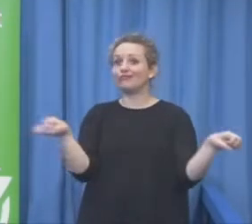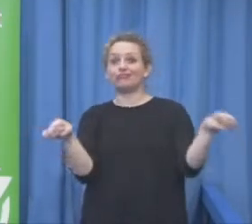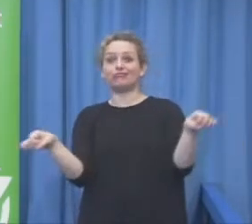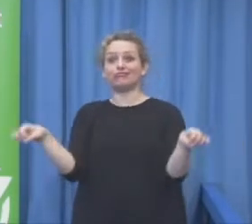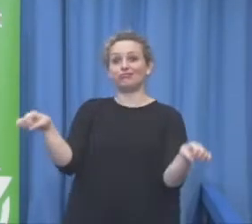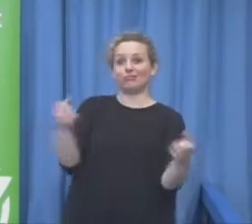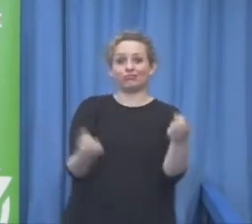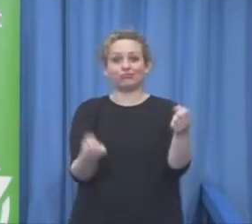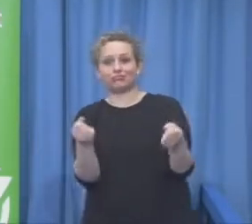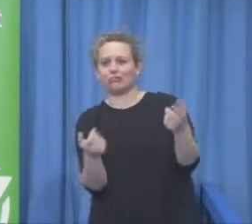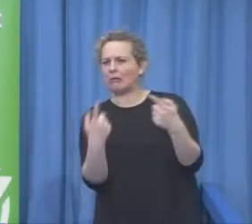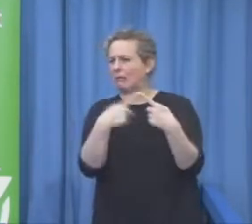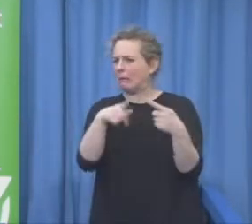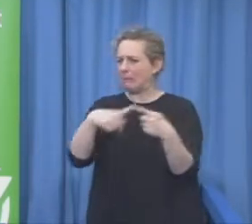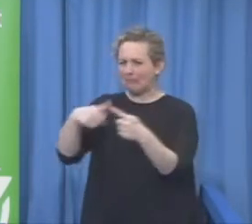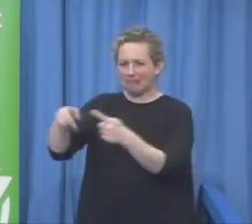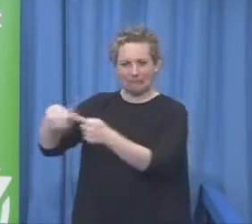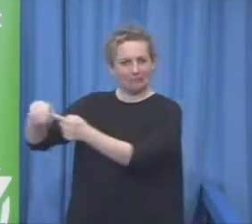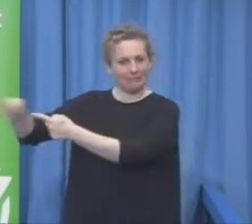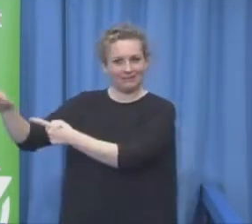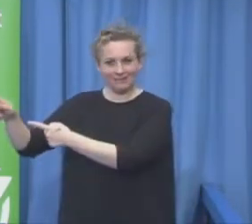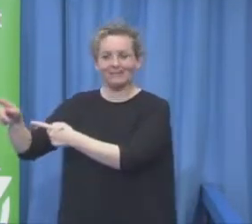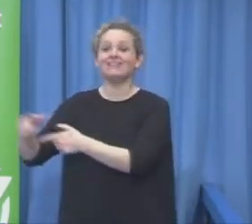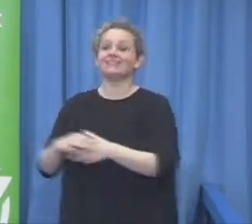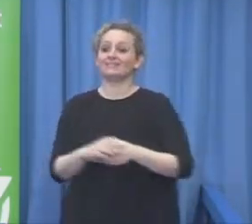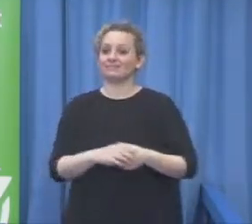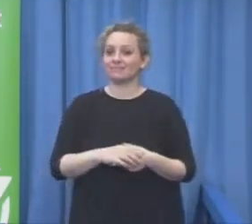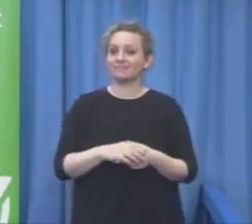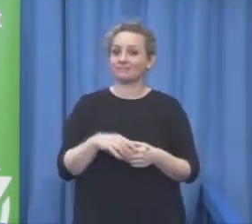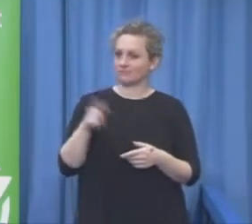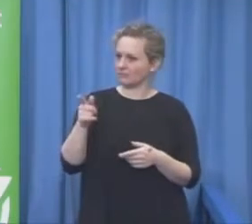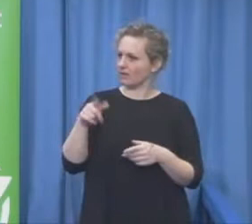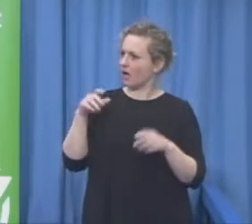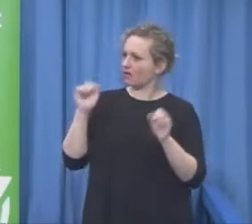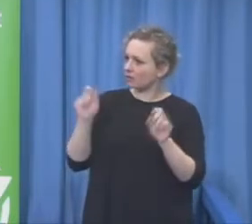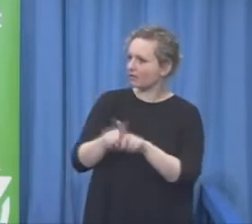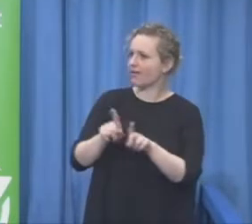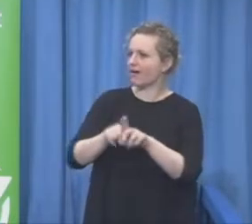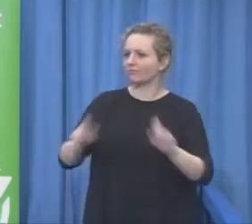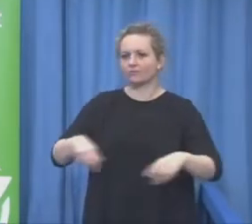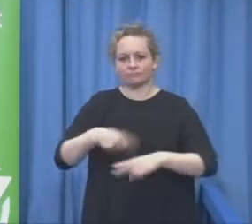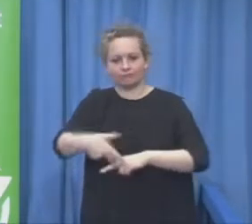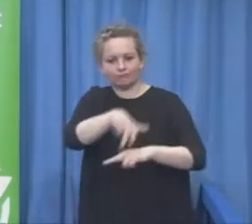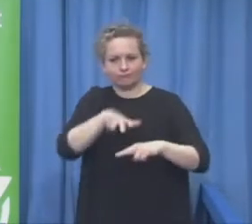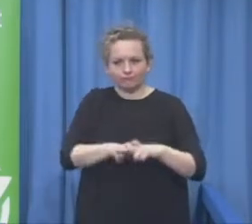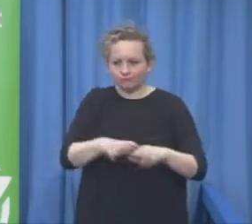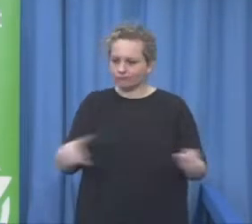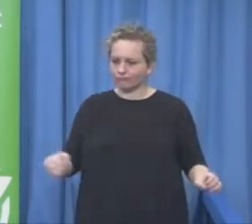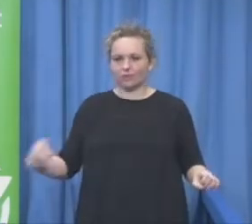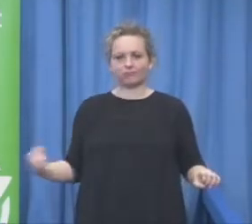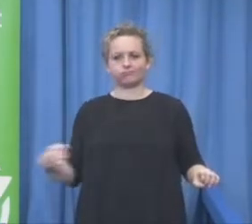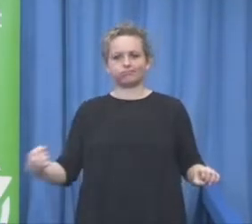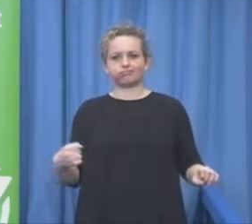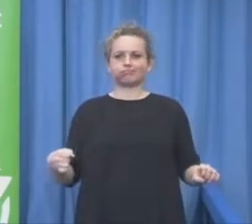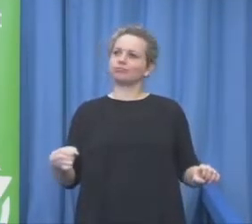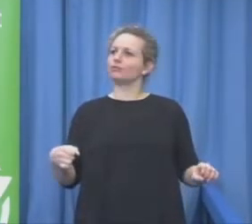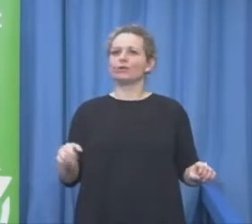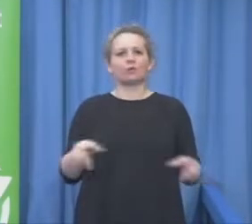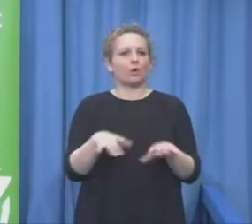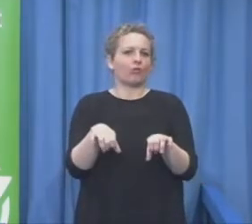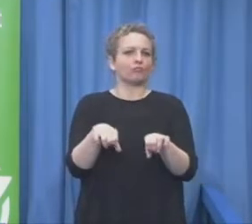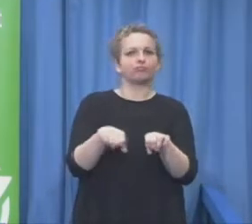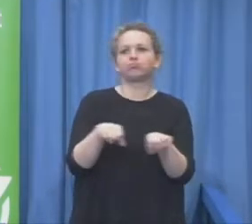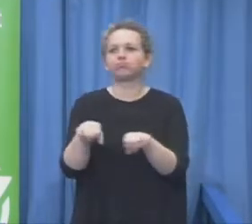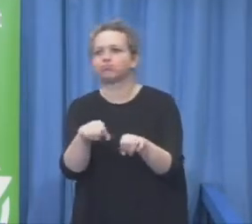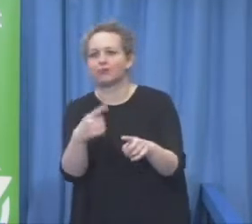with electric wheelchair to the city like a segway tour and collaborate with the high